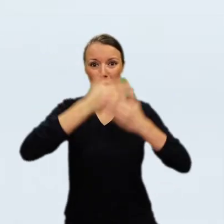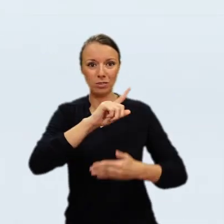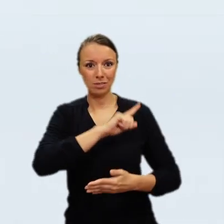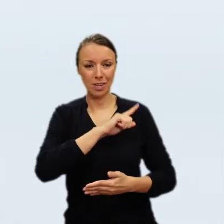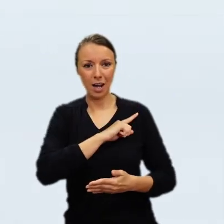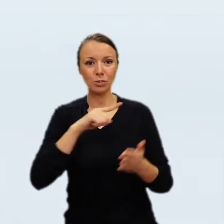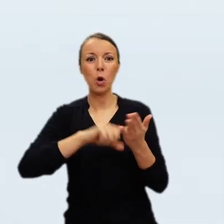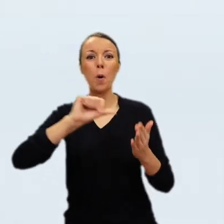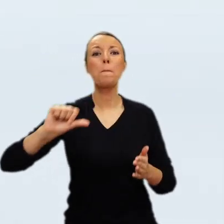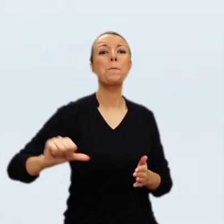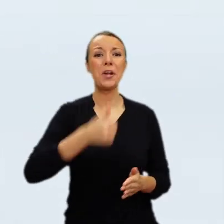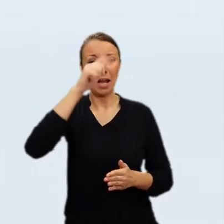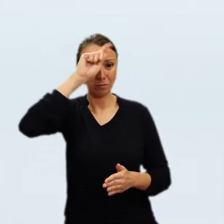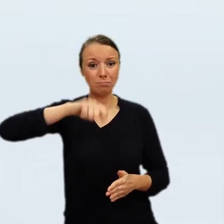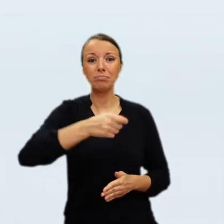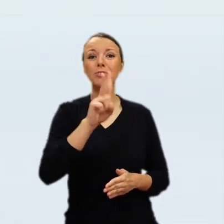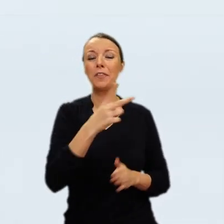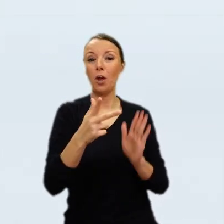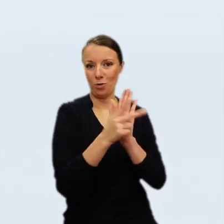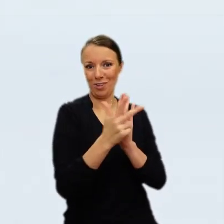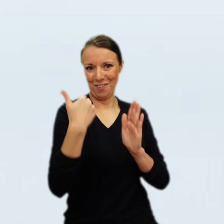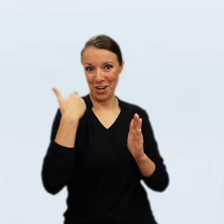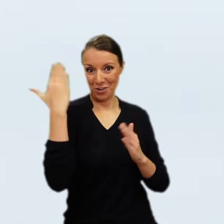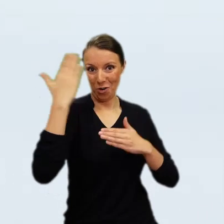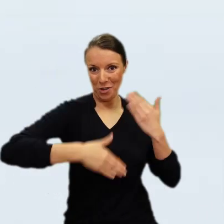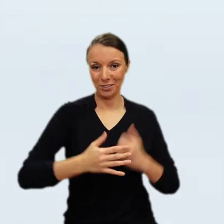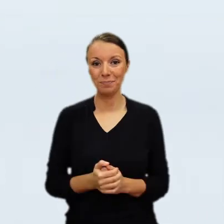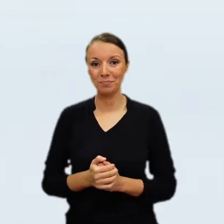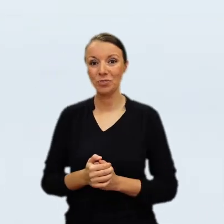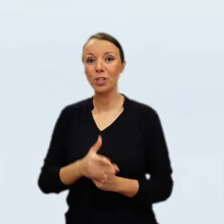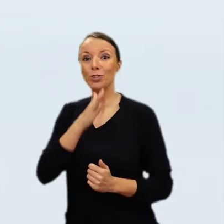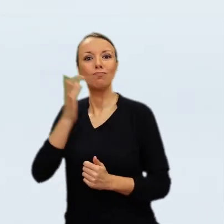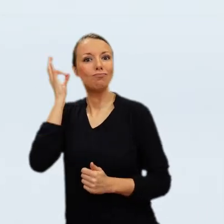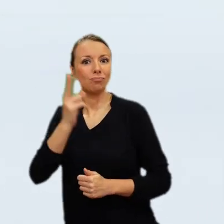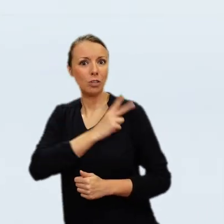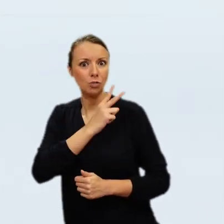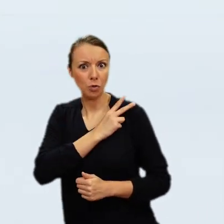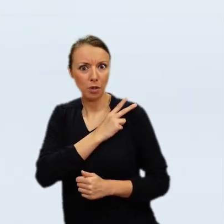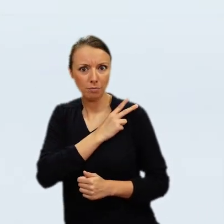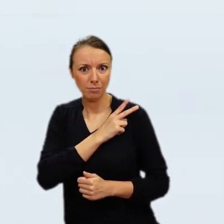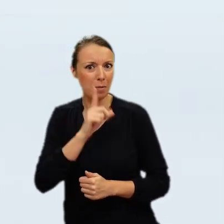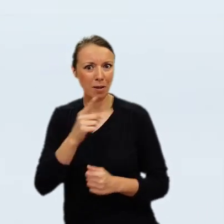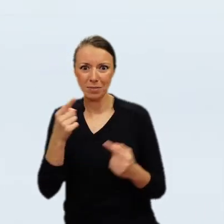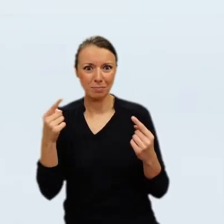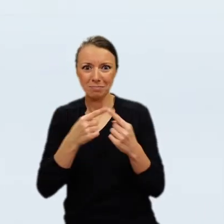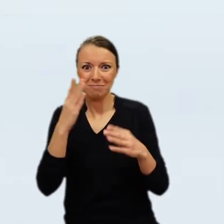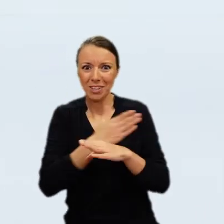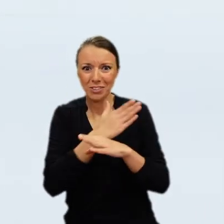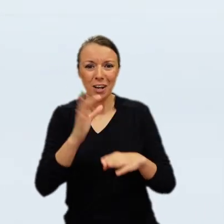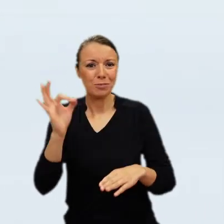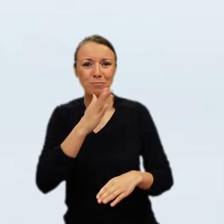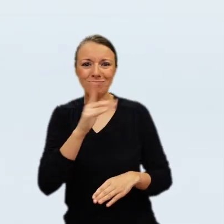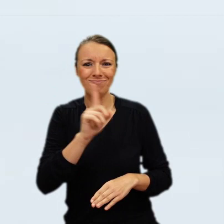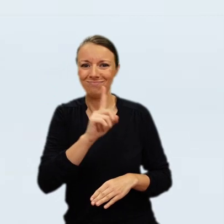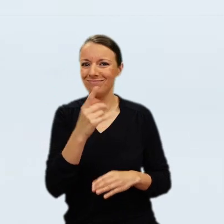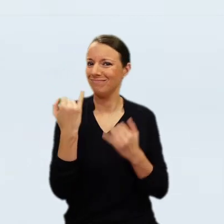in the late 18th century. The Jewish Bride also has nothing to do with a Jewish wedding. The title was given to the